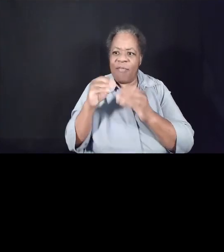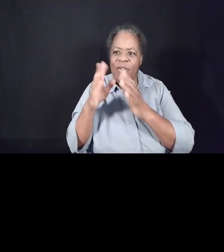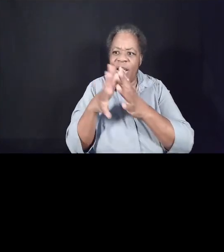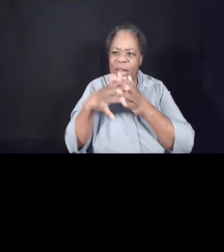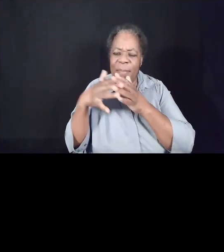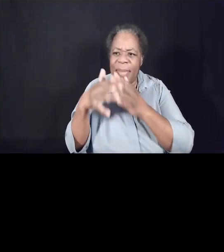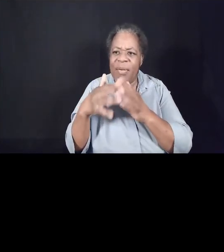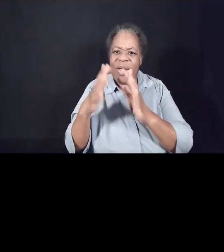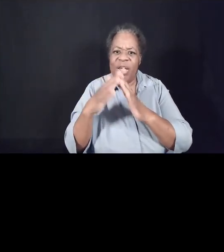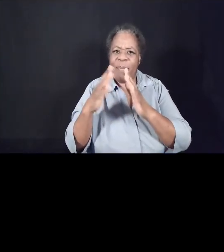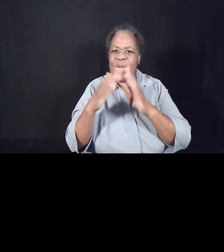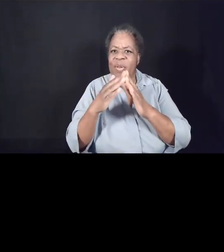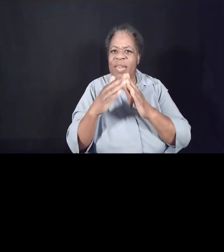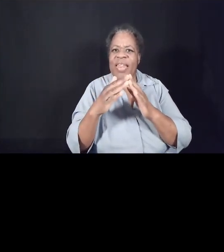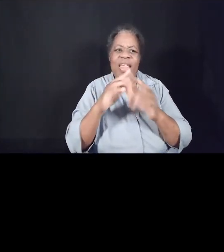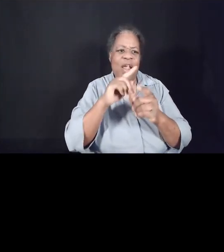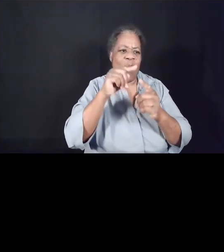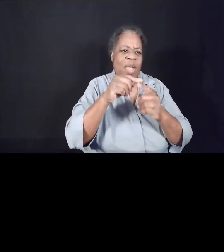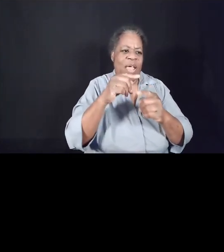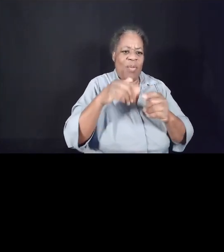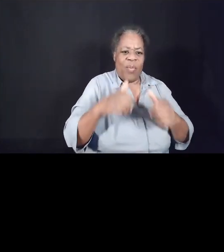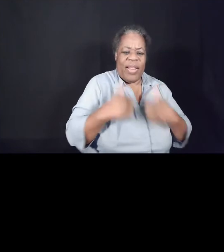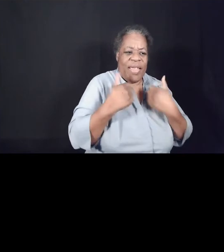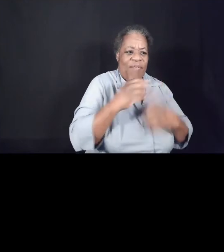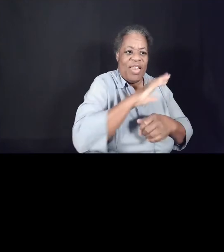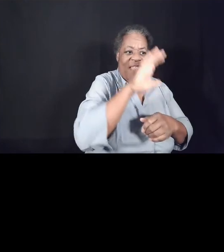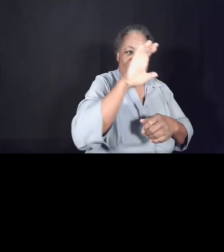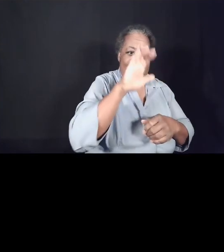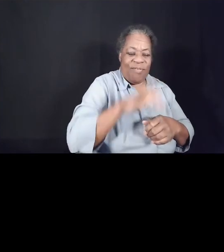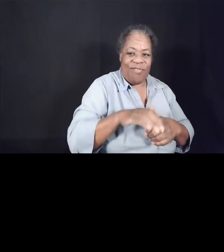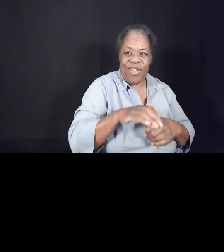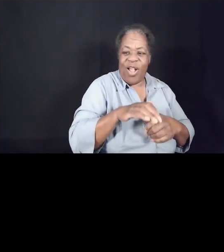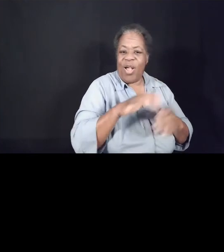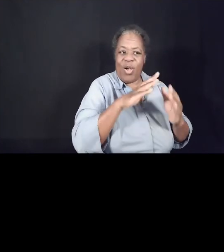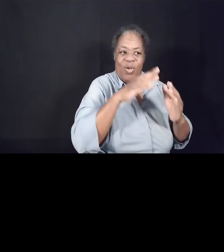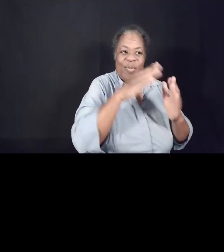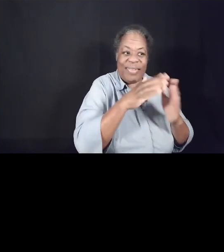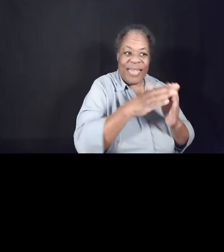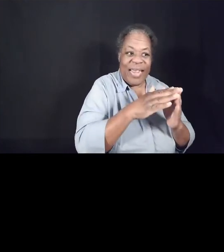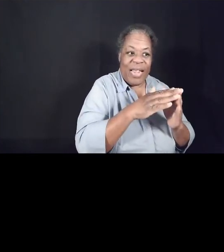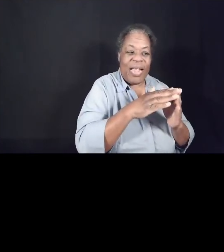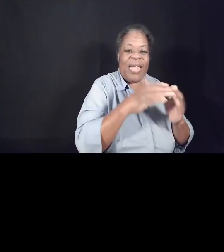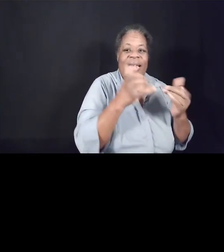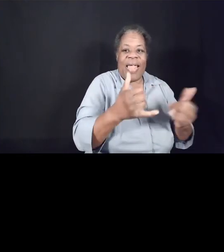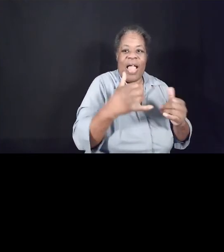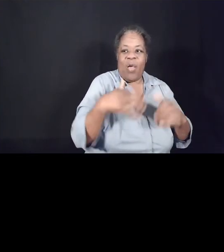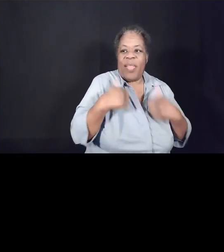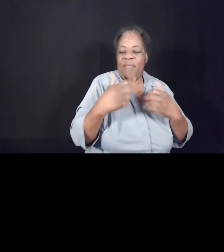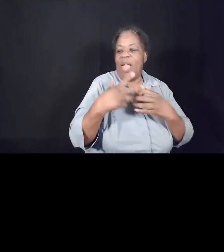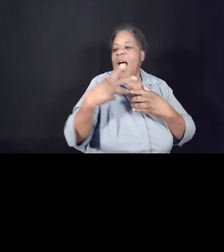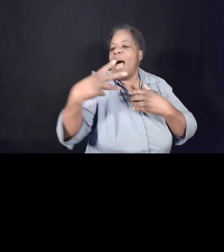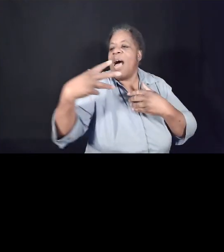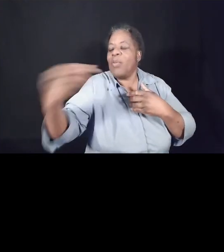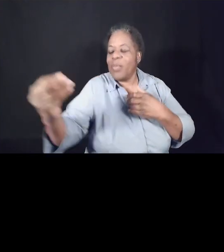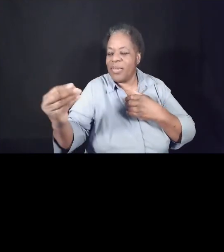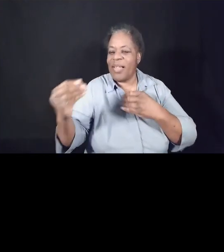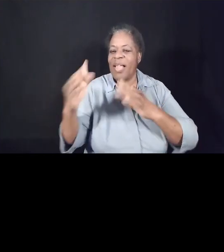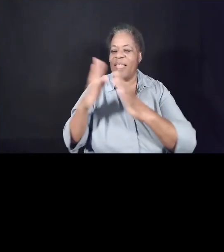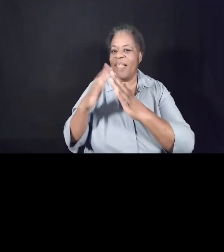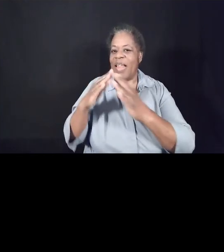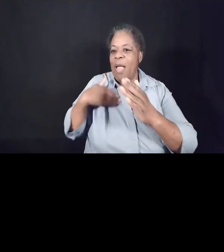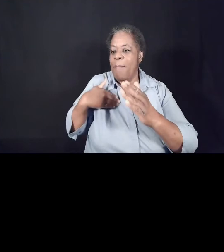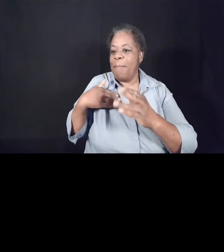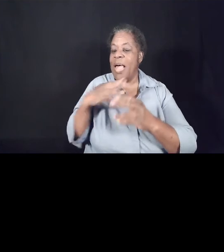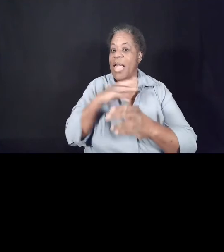city of Chicago. We're now in the suburbs of Chicago. So I am a youth basketball coach and my ministry is 12